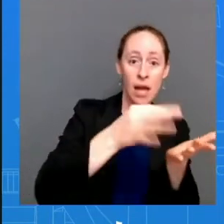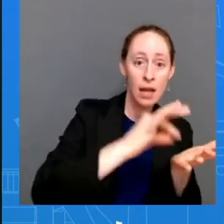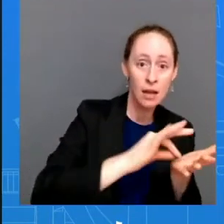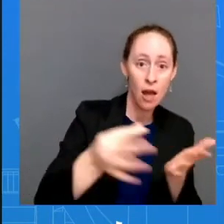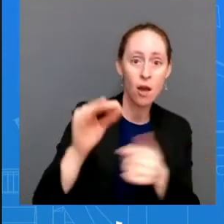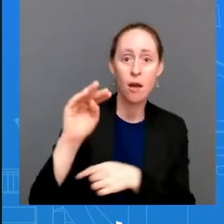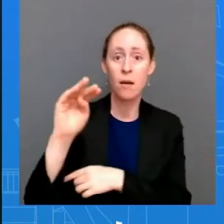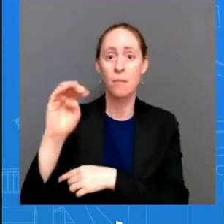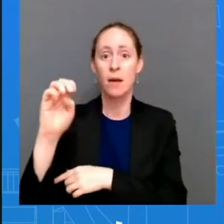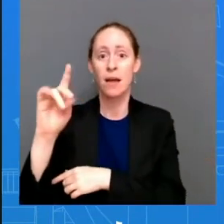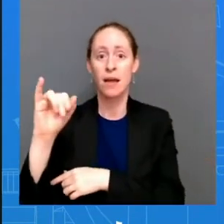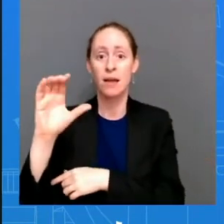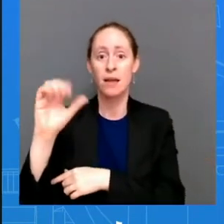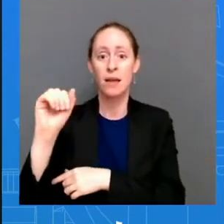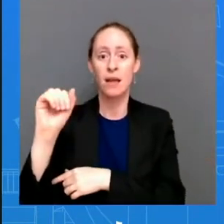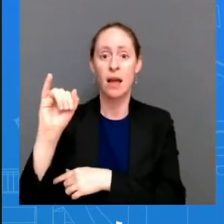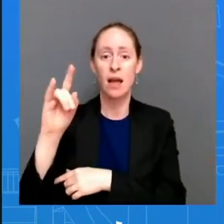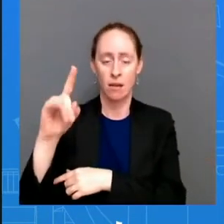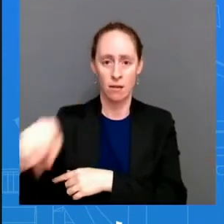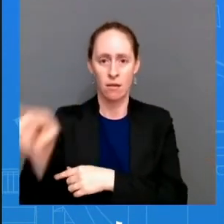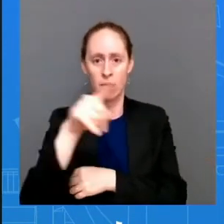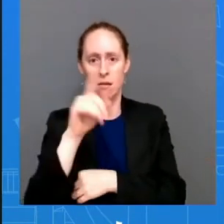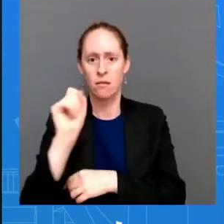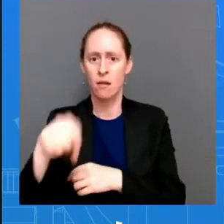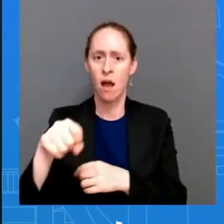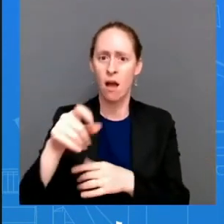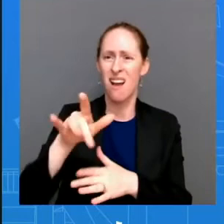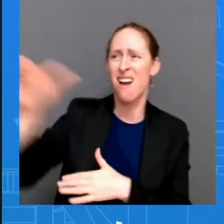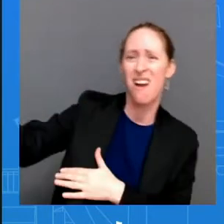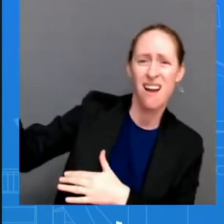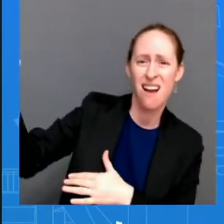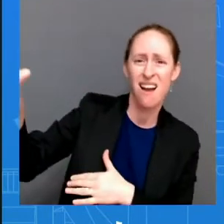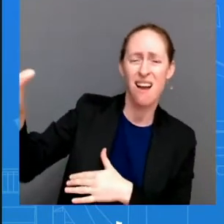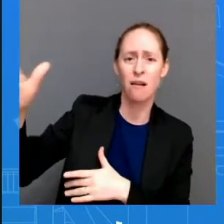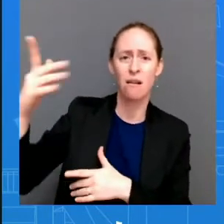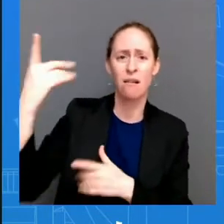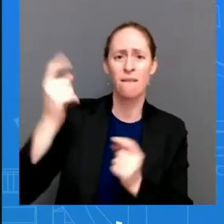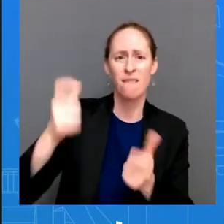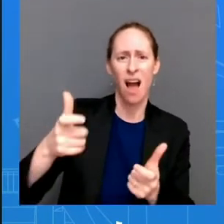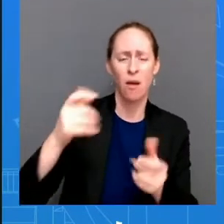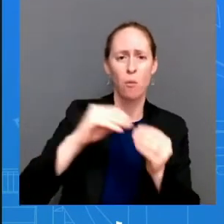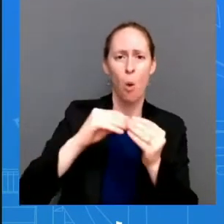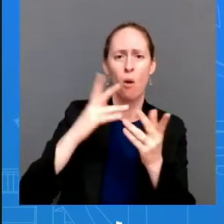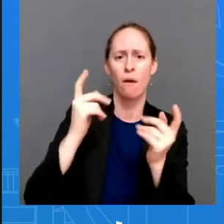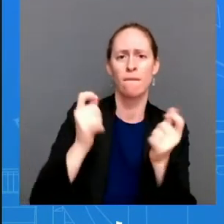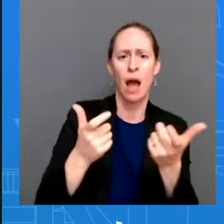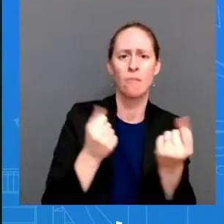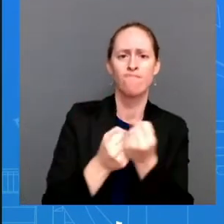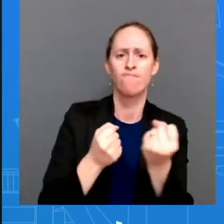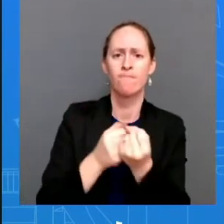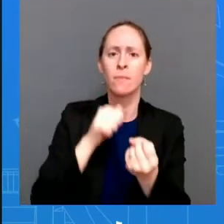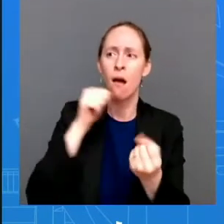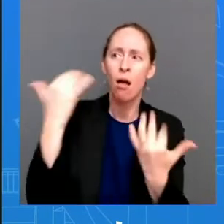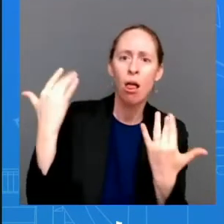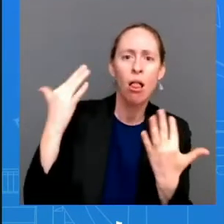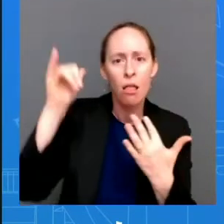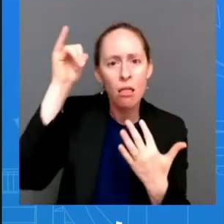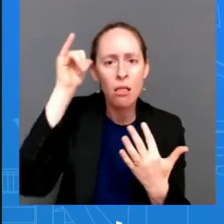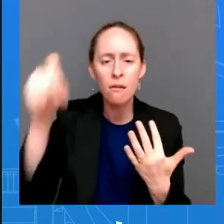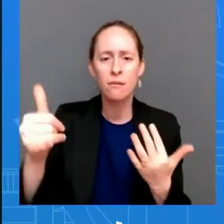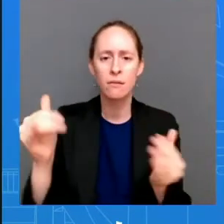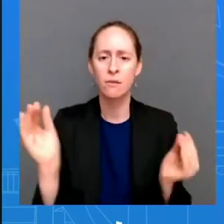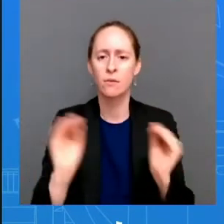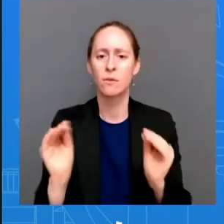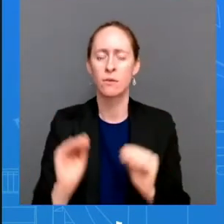in meeting emergency health needs we are doing everything that we can with fema and other other agencies across